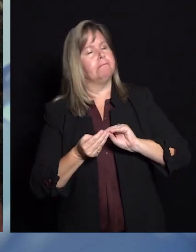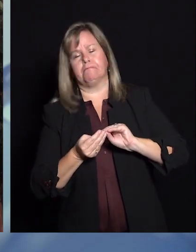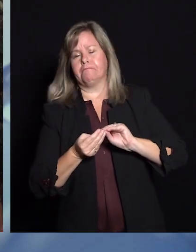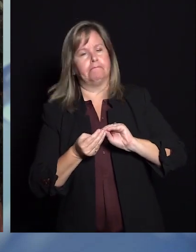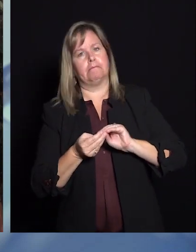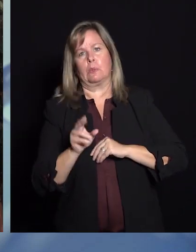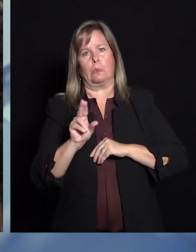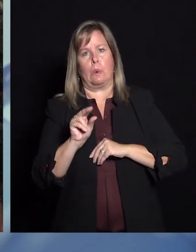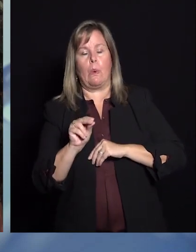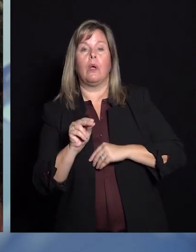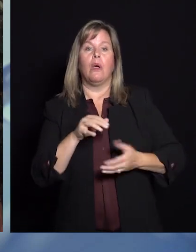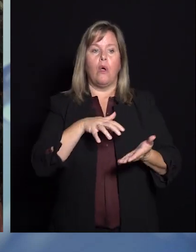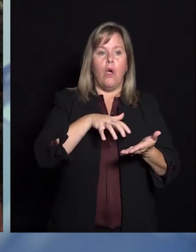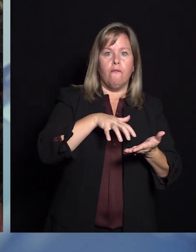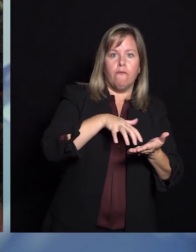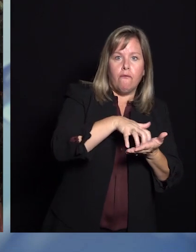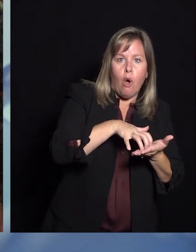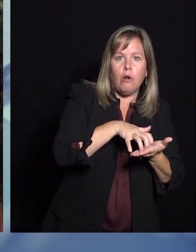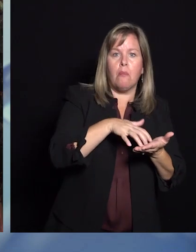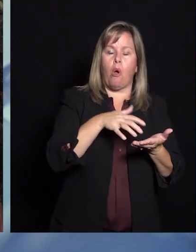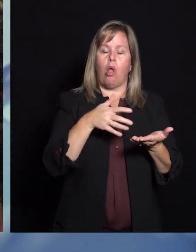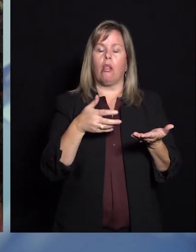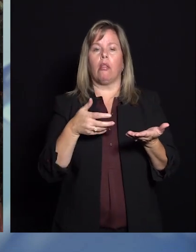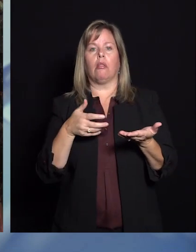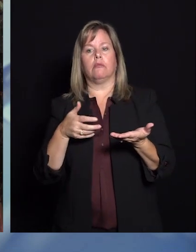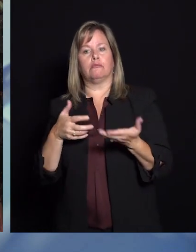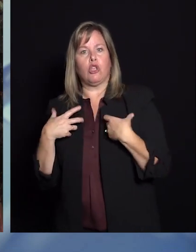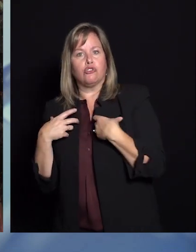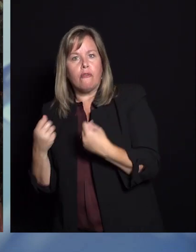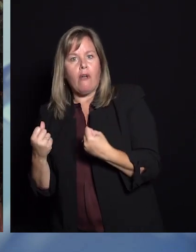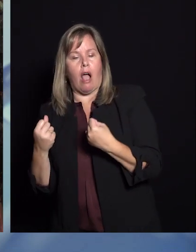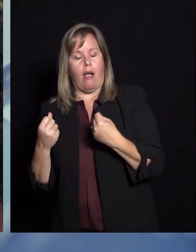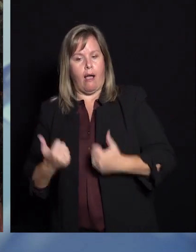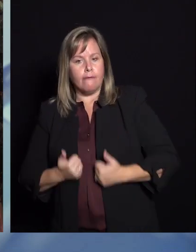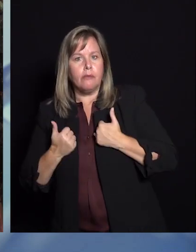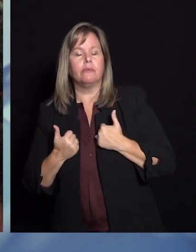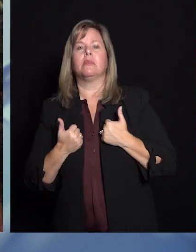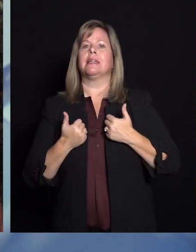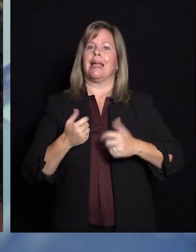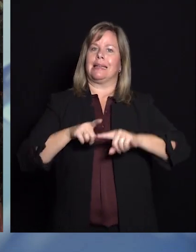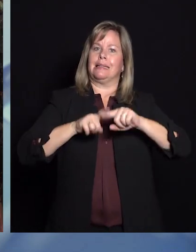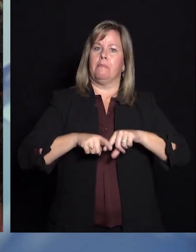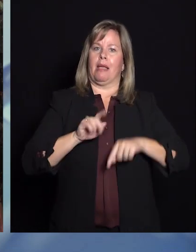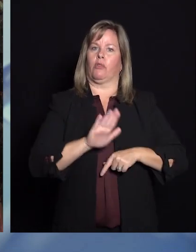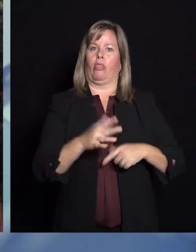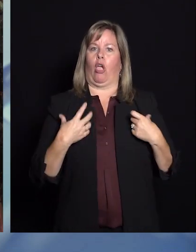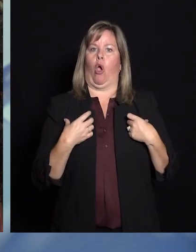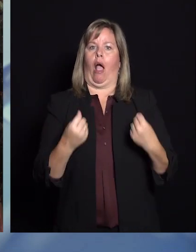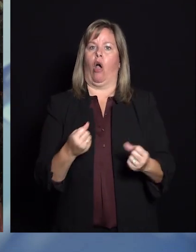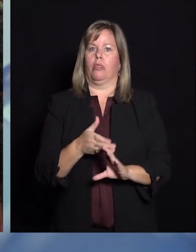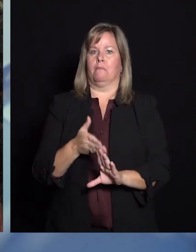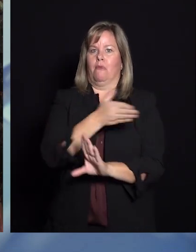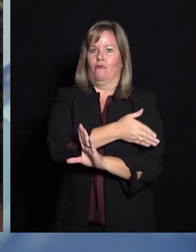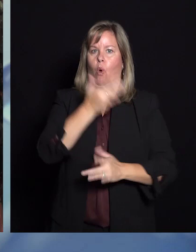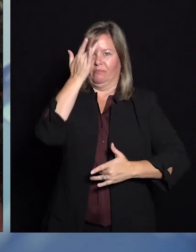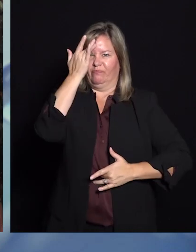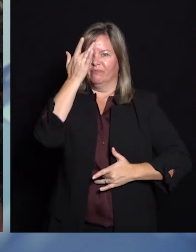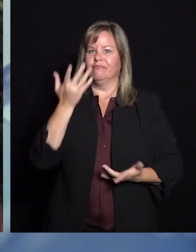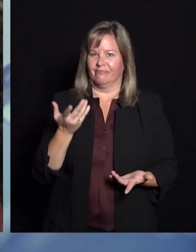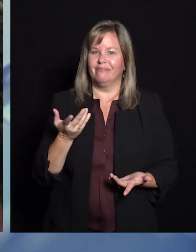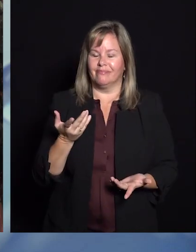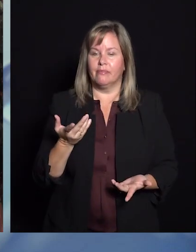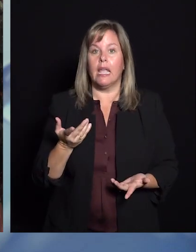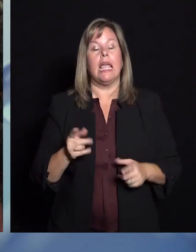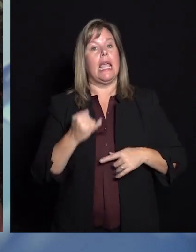and vulnerability relies an awful lot on a person's health before they became infected. But assuming